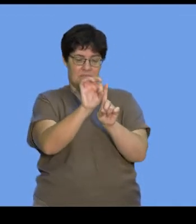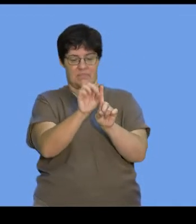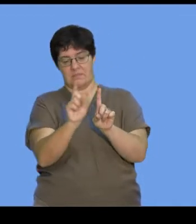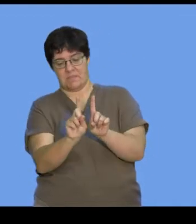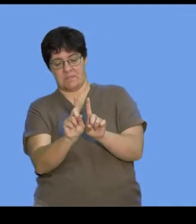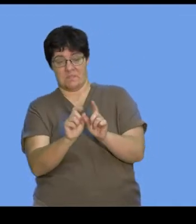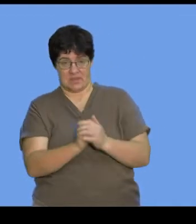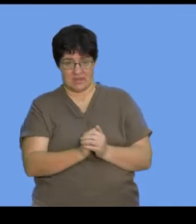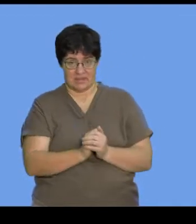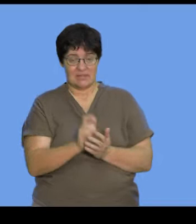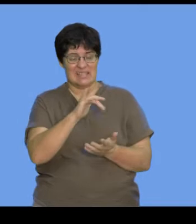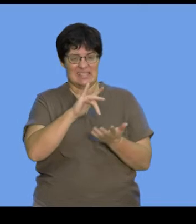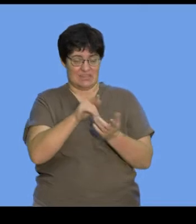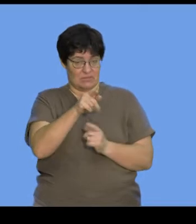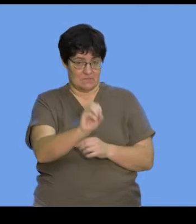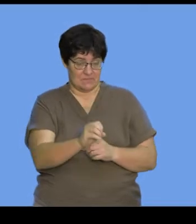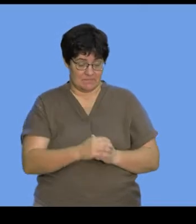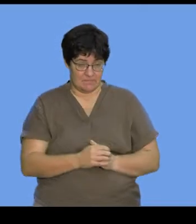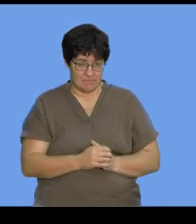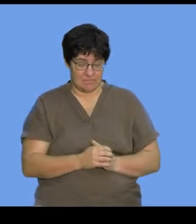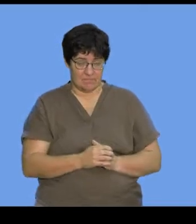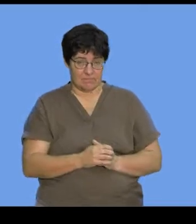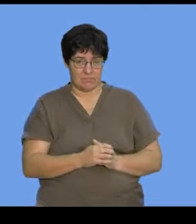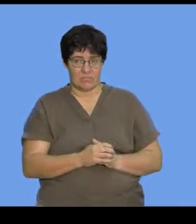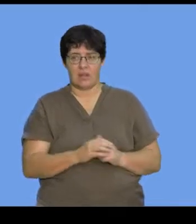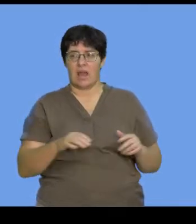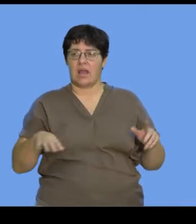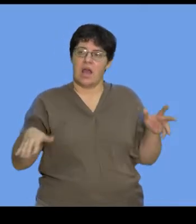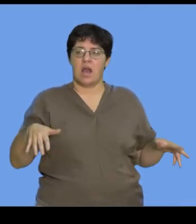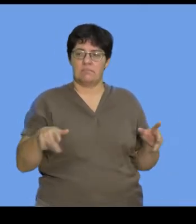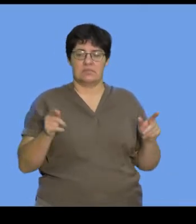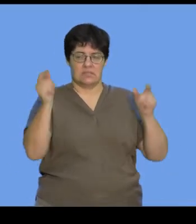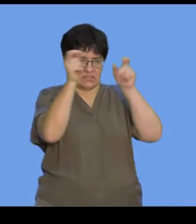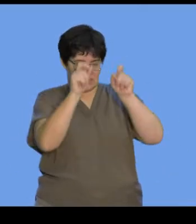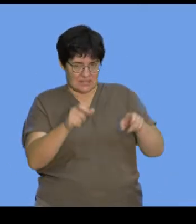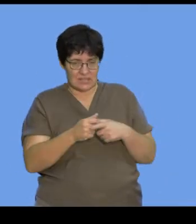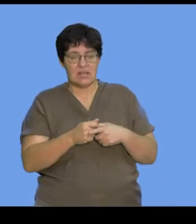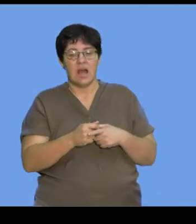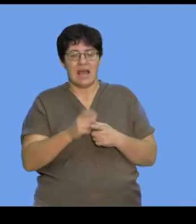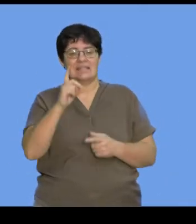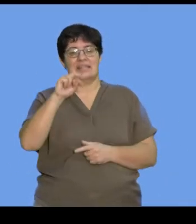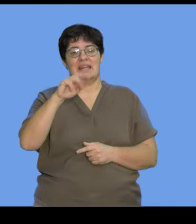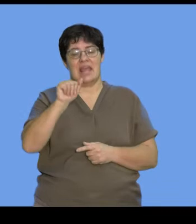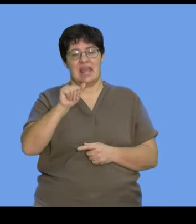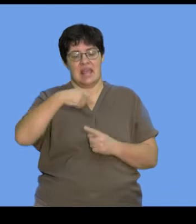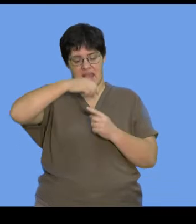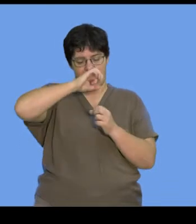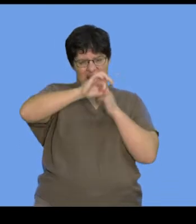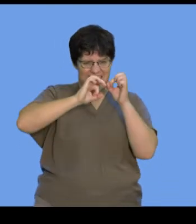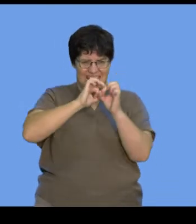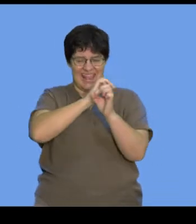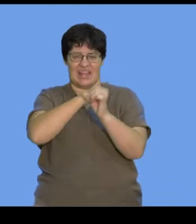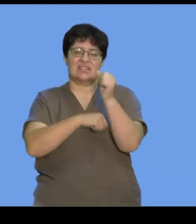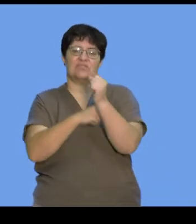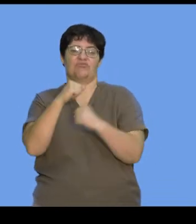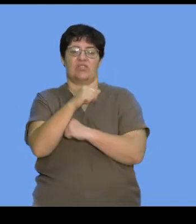by the central centromere. As I said, the fuzzy arms on the coils are strands of DNA wrapped around